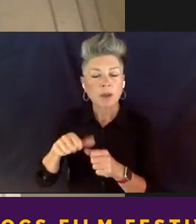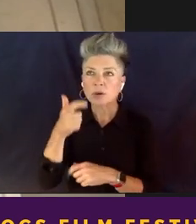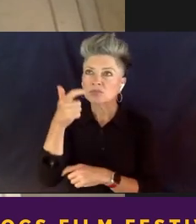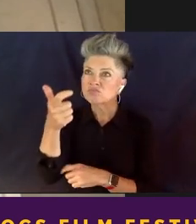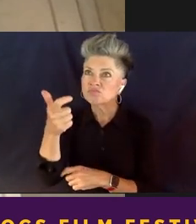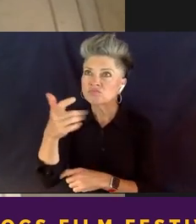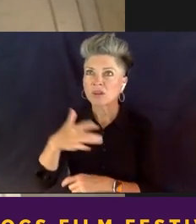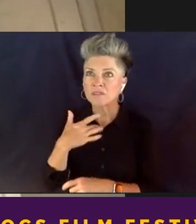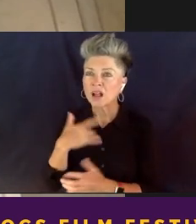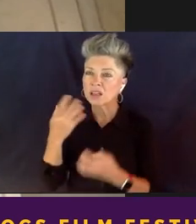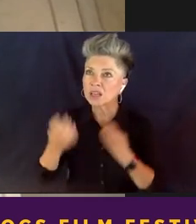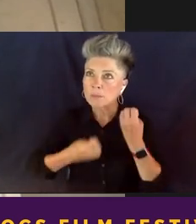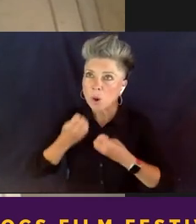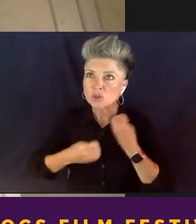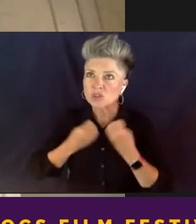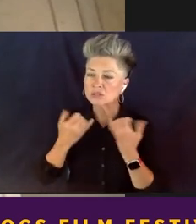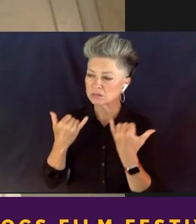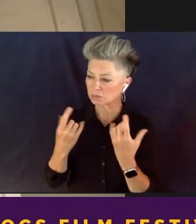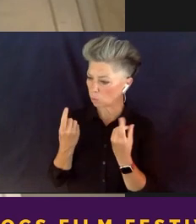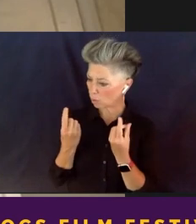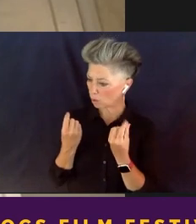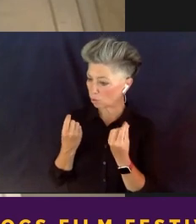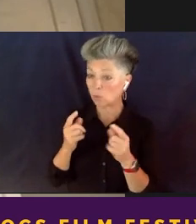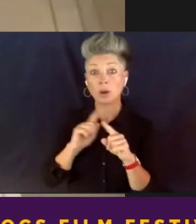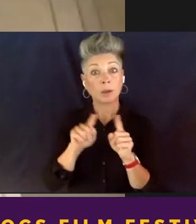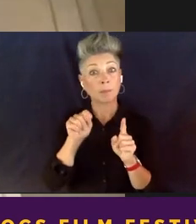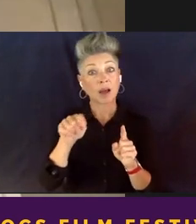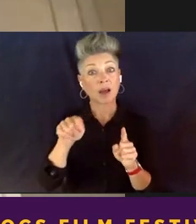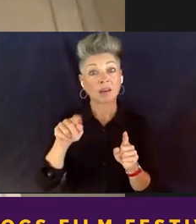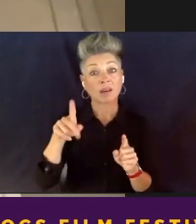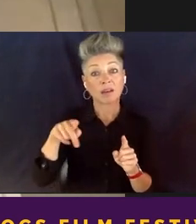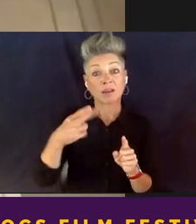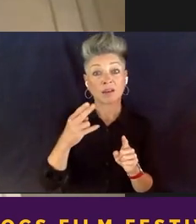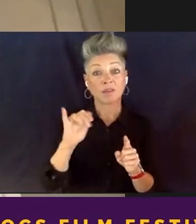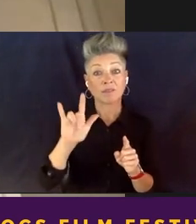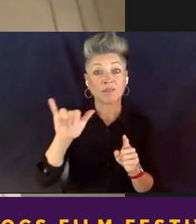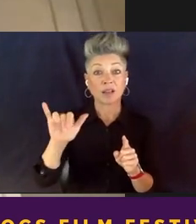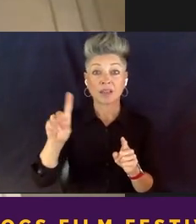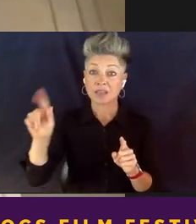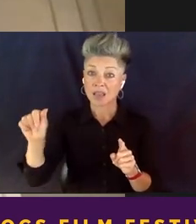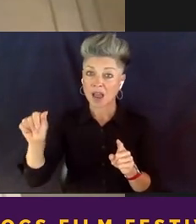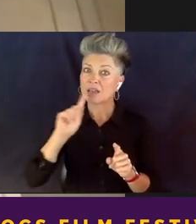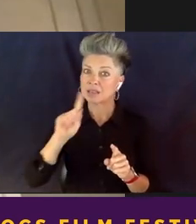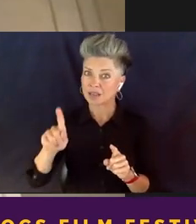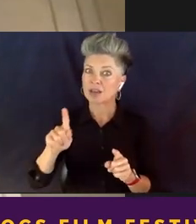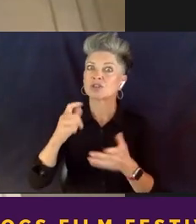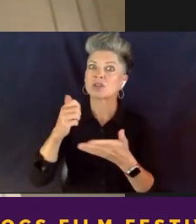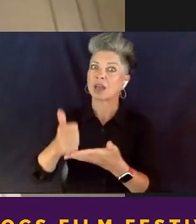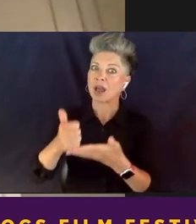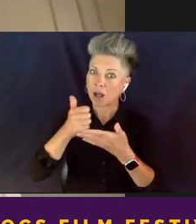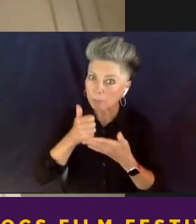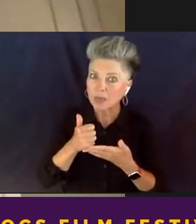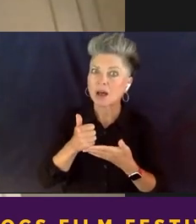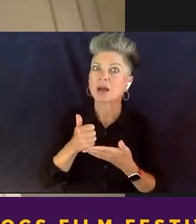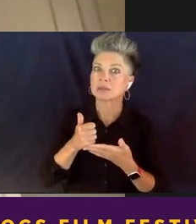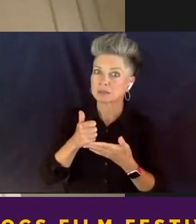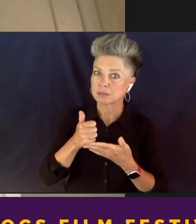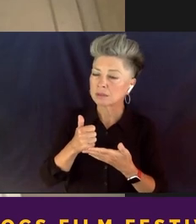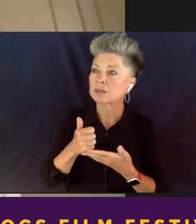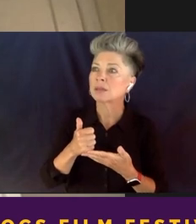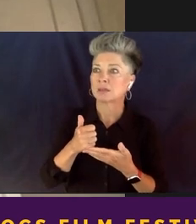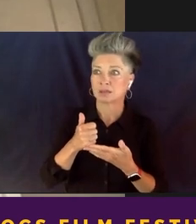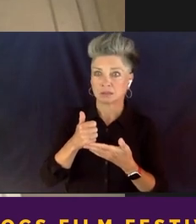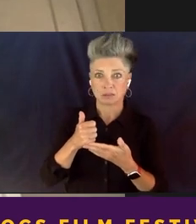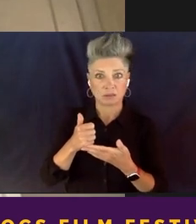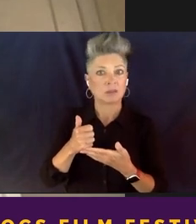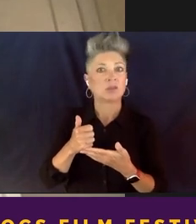DA and these series of showings is actually helping us, you know, not only gear our